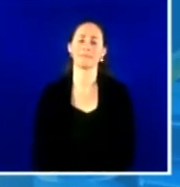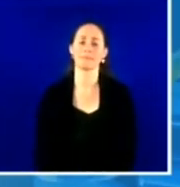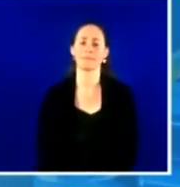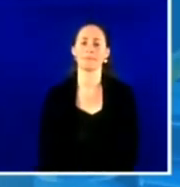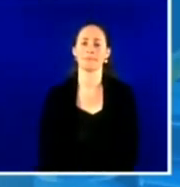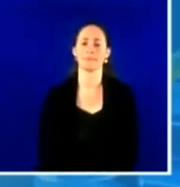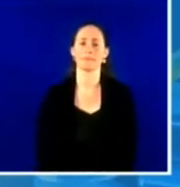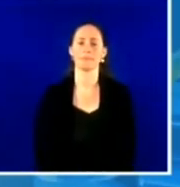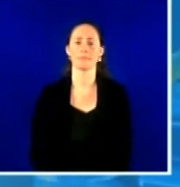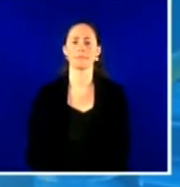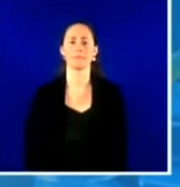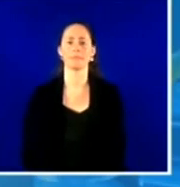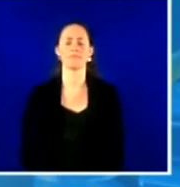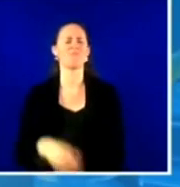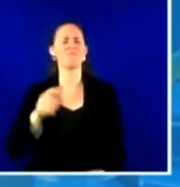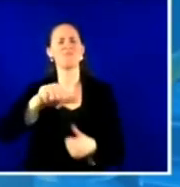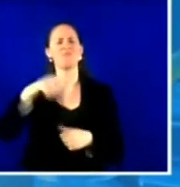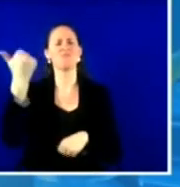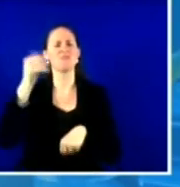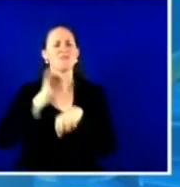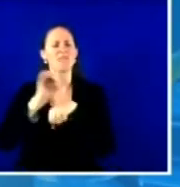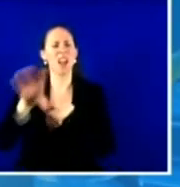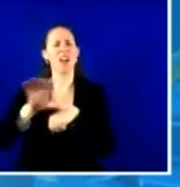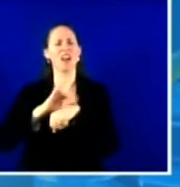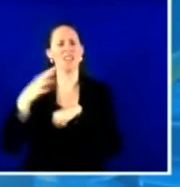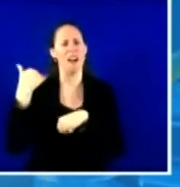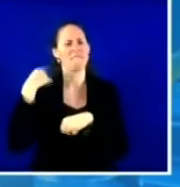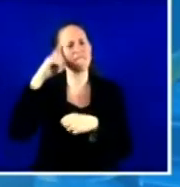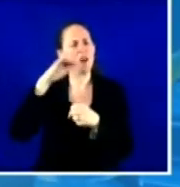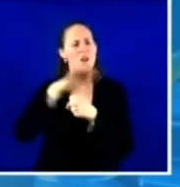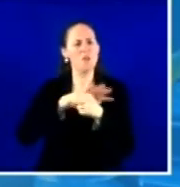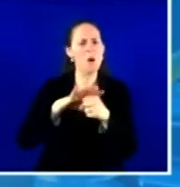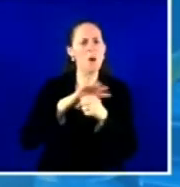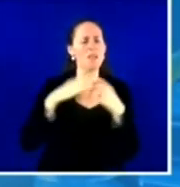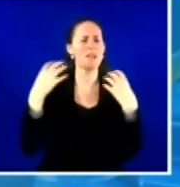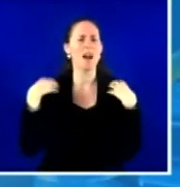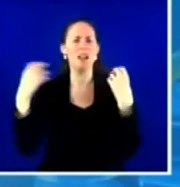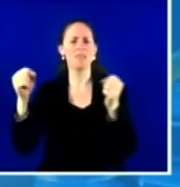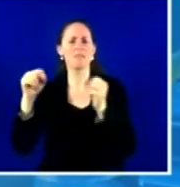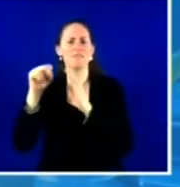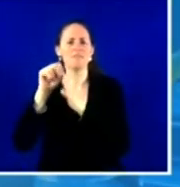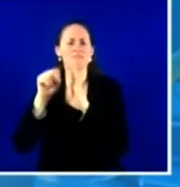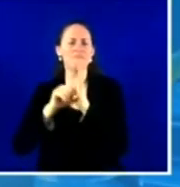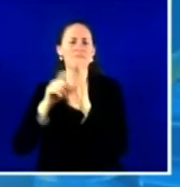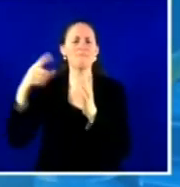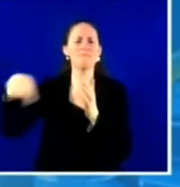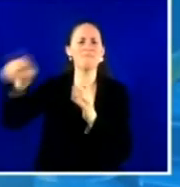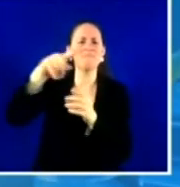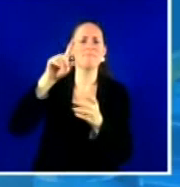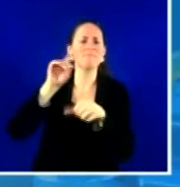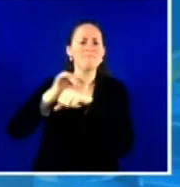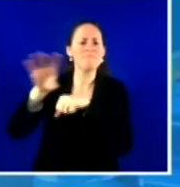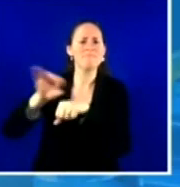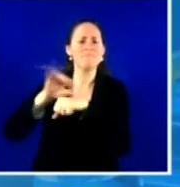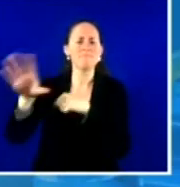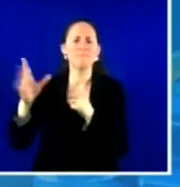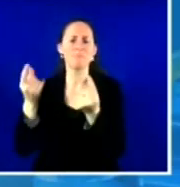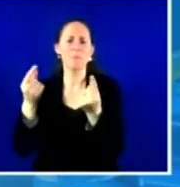departments to be engaged in this type of efforts to make vaccines available at primary care doctors' offices?